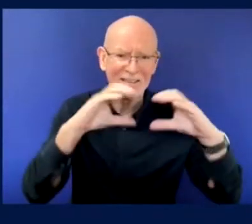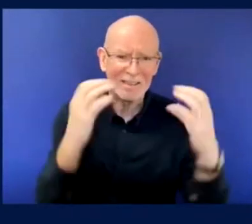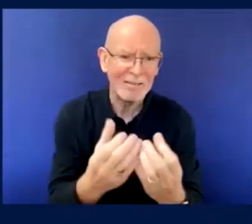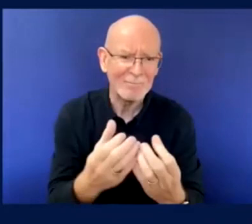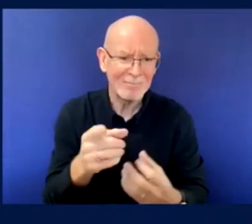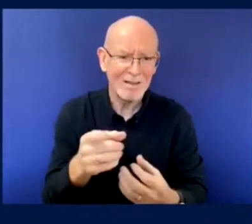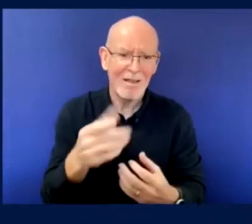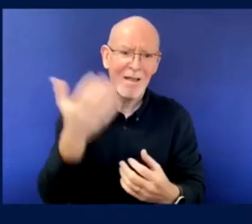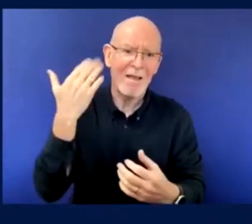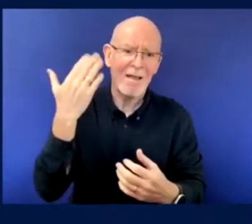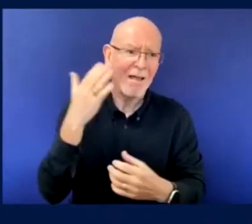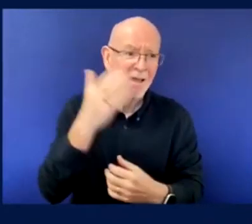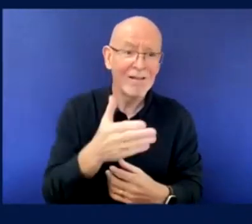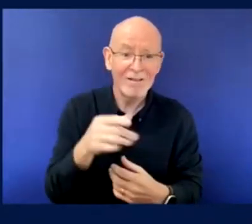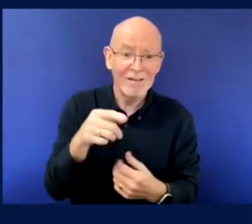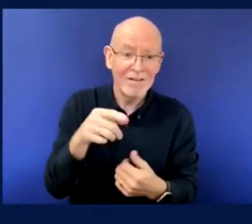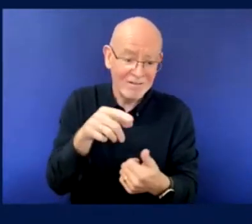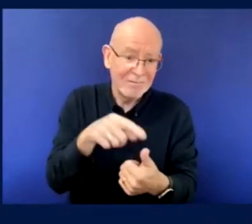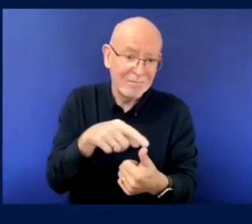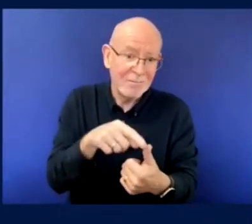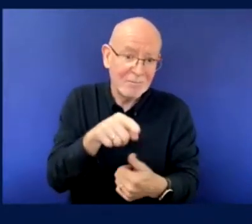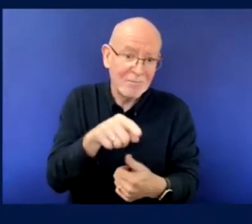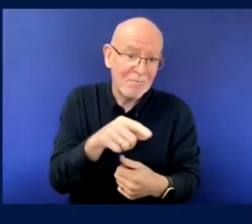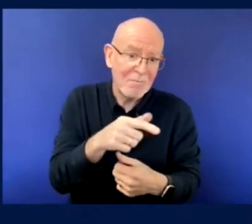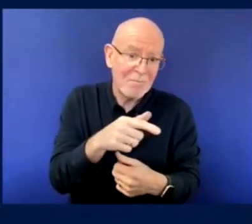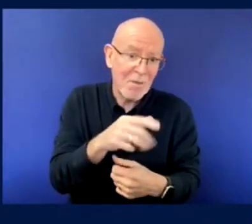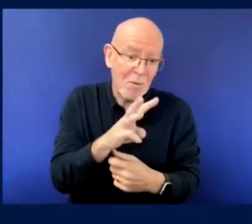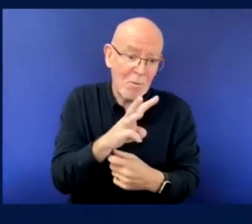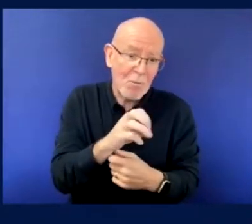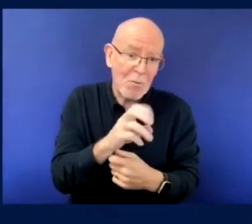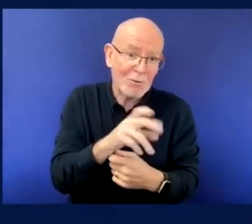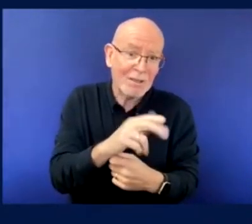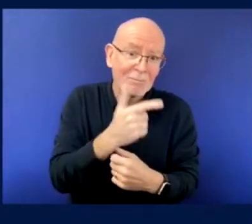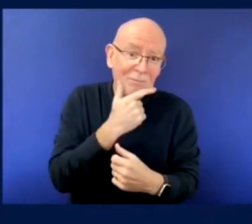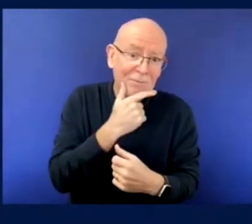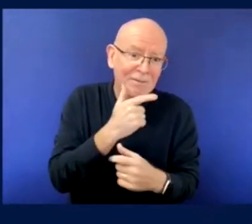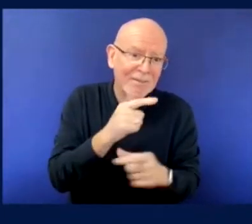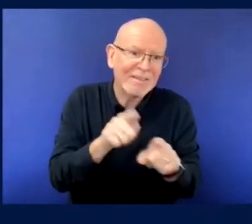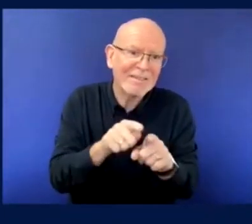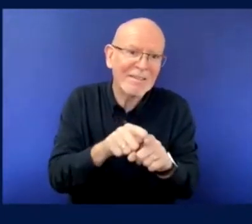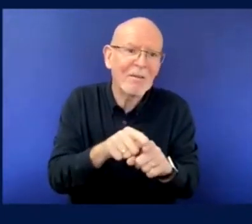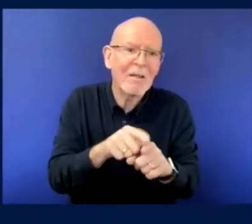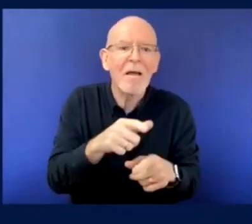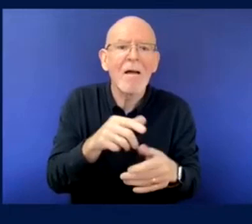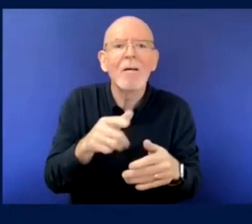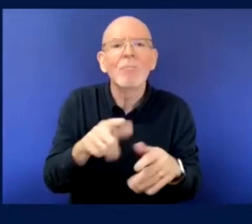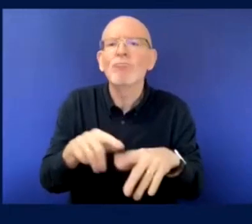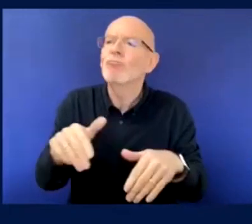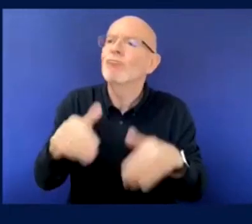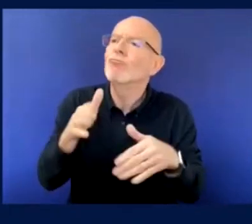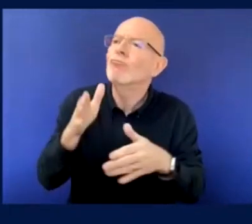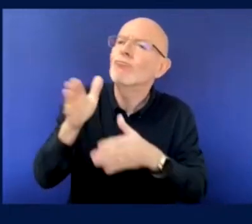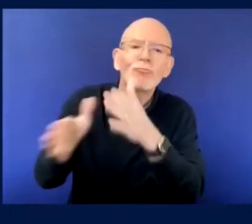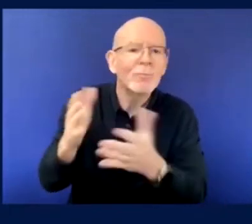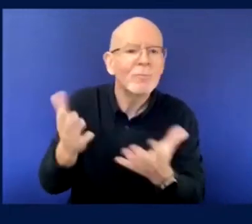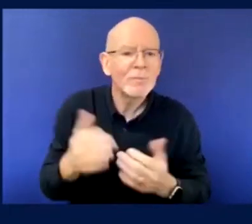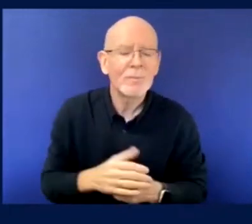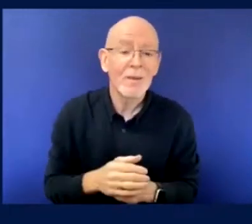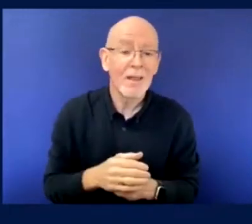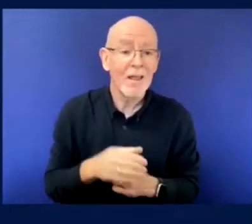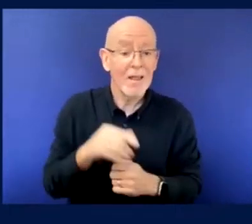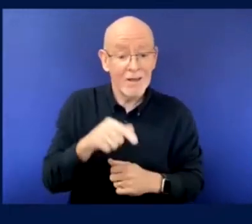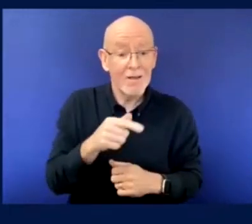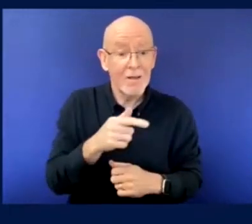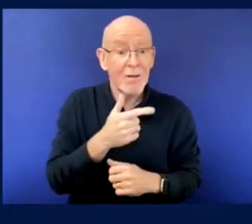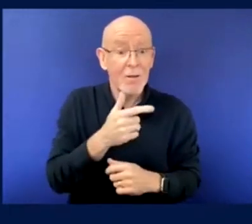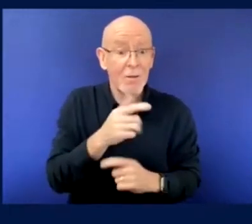this year. And, uh, it's starting to get, uh, that's going down. But now we are the